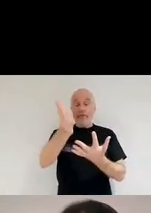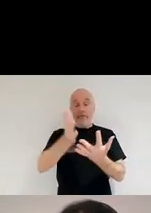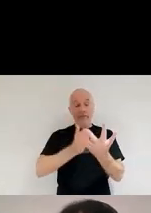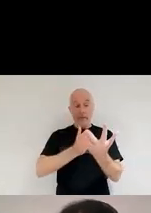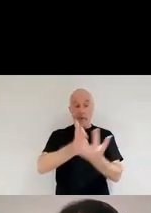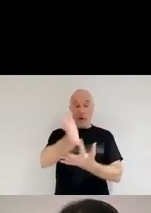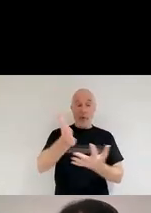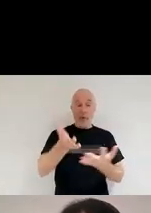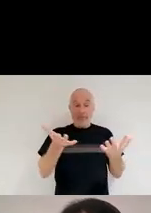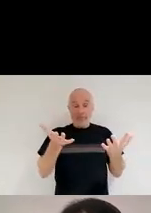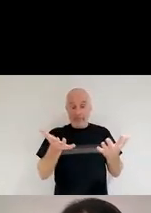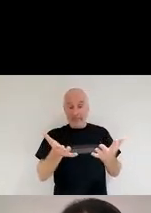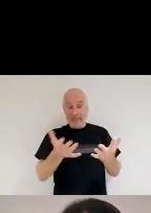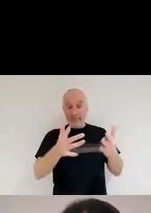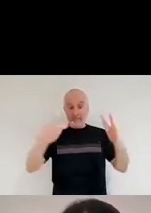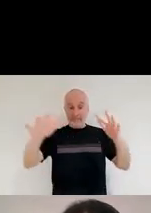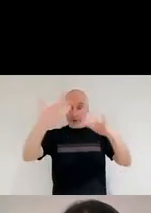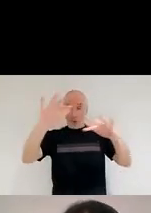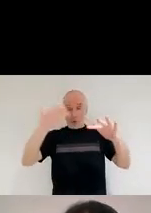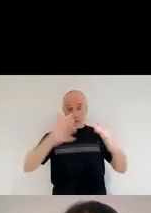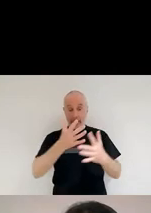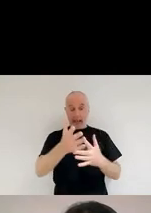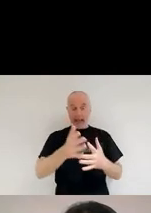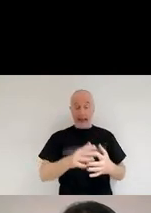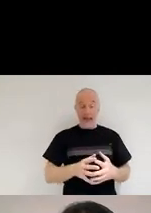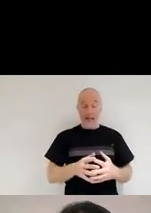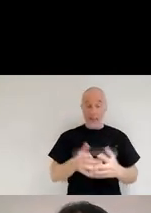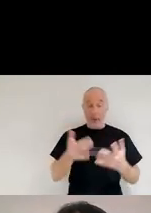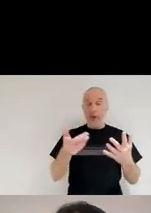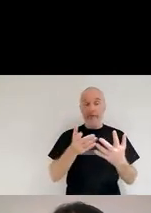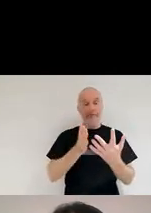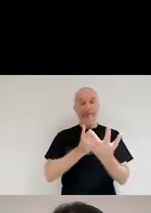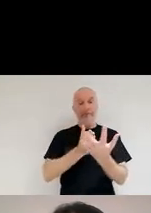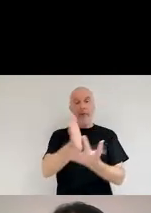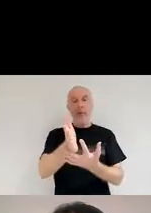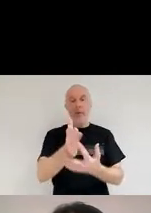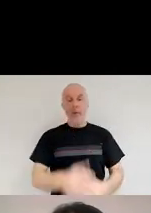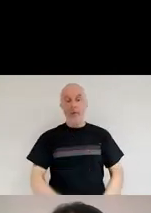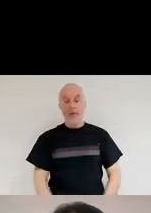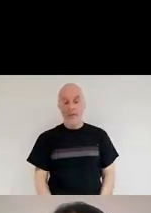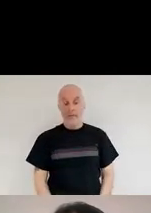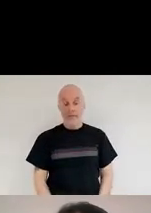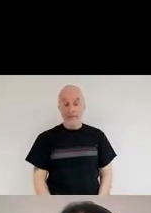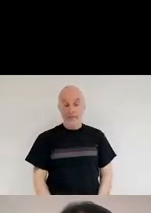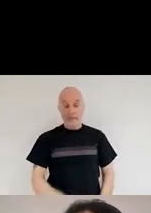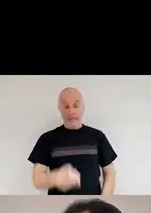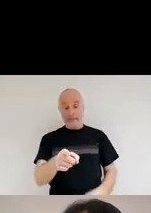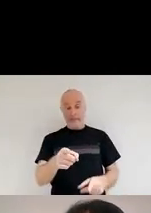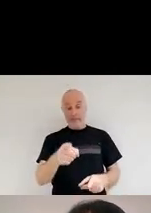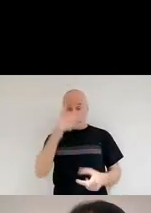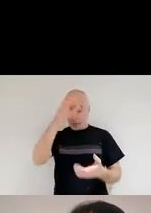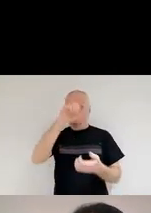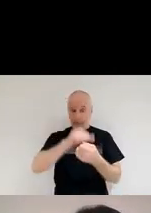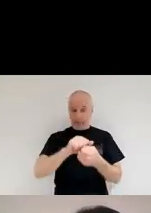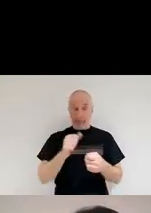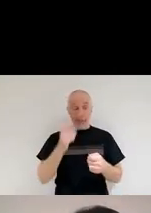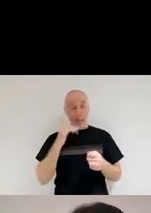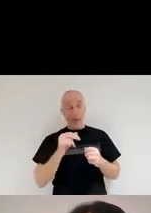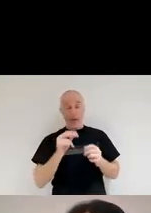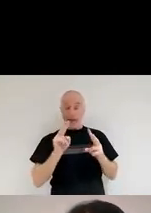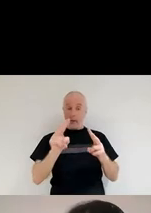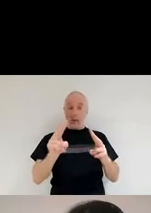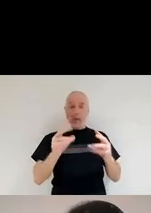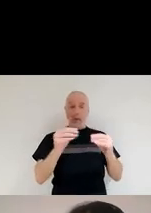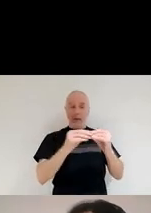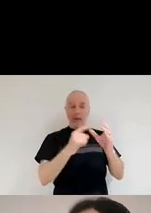So again, if we remember what, what was happening when we were looking at the Barnard's cloud, you remember when